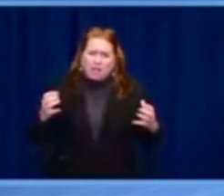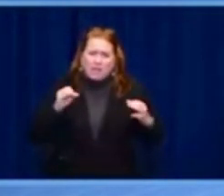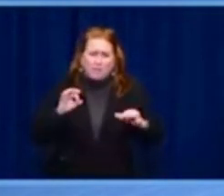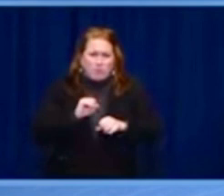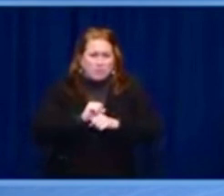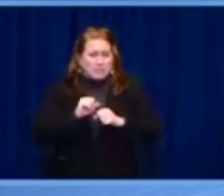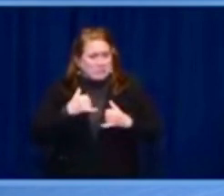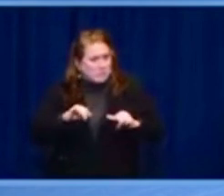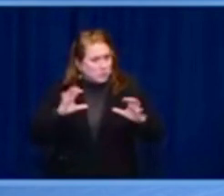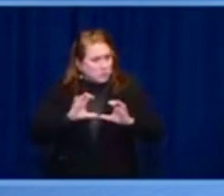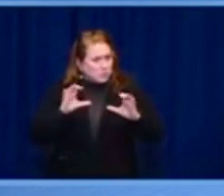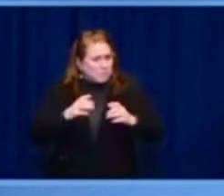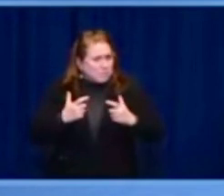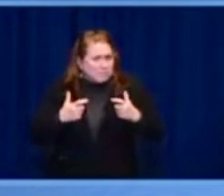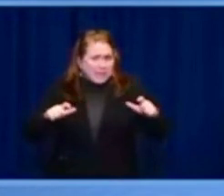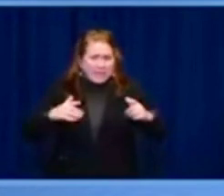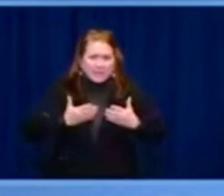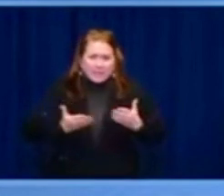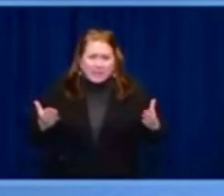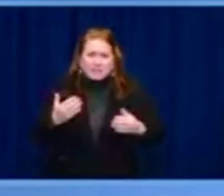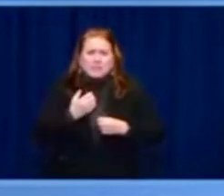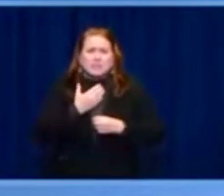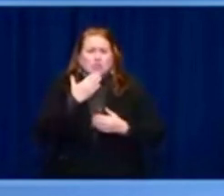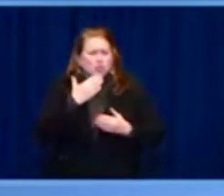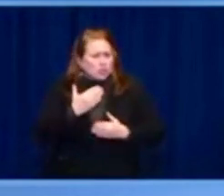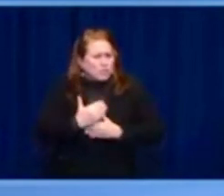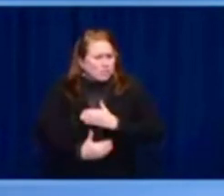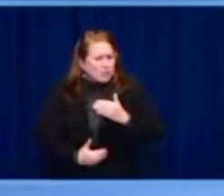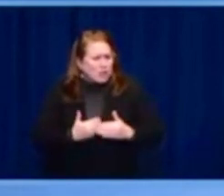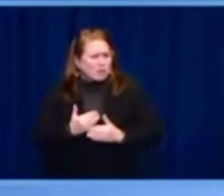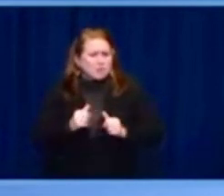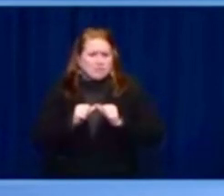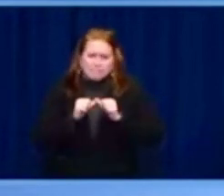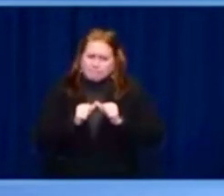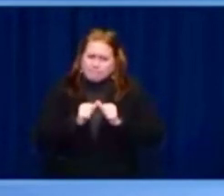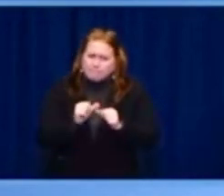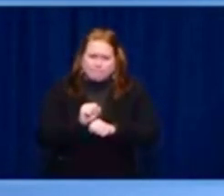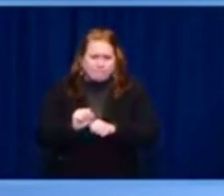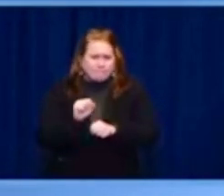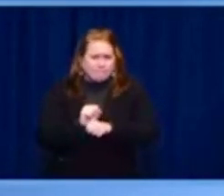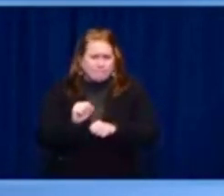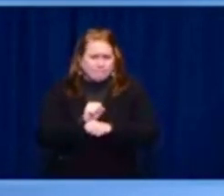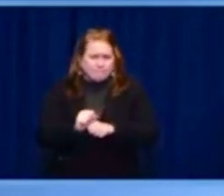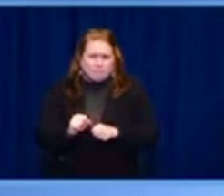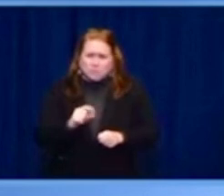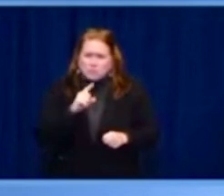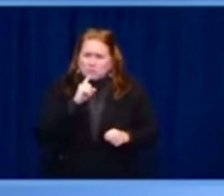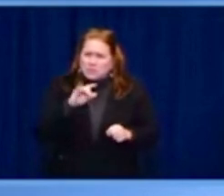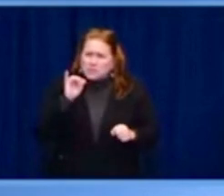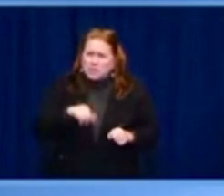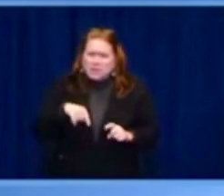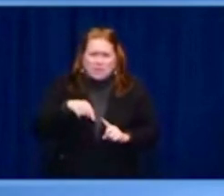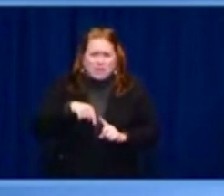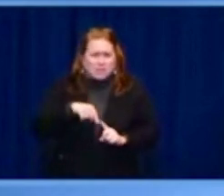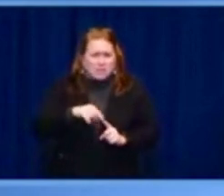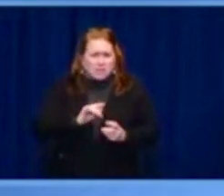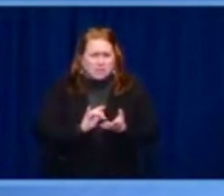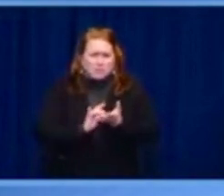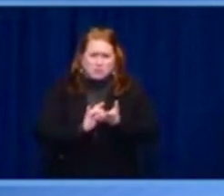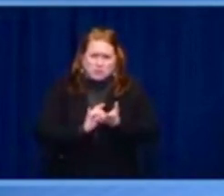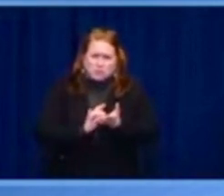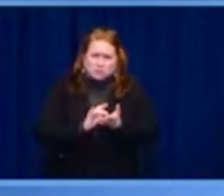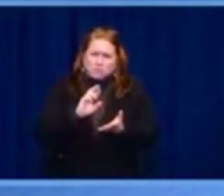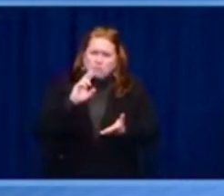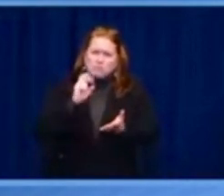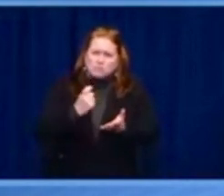America's first national election since January 6th attack on our capital, capital voters resoundingly and roundly rejected